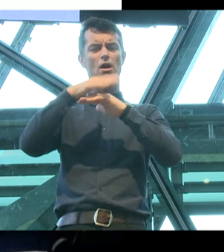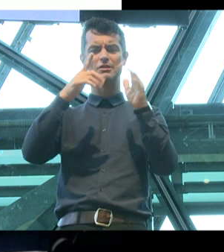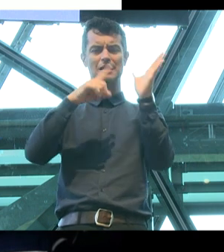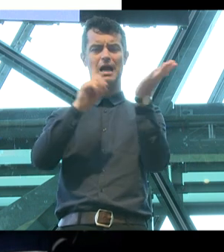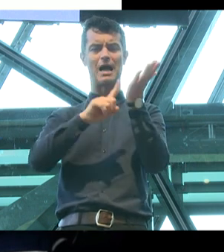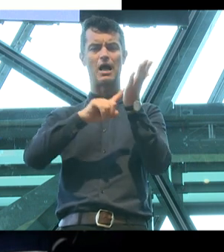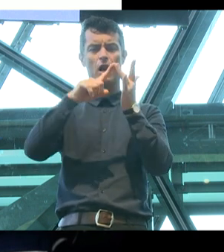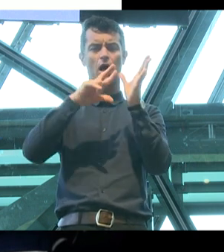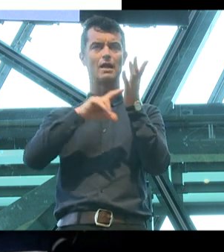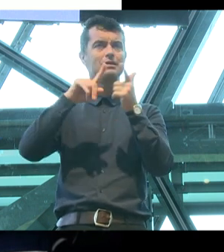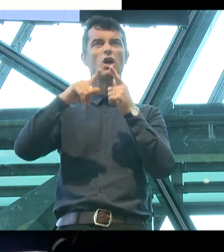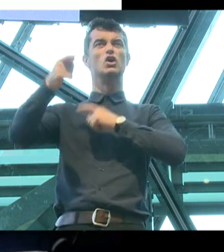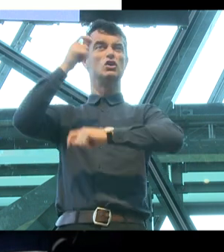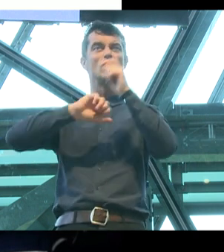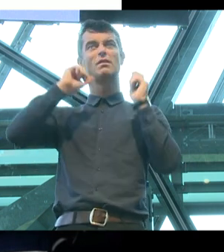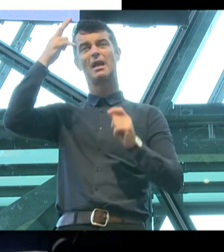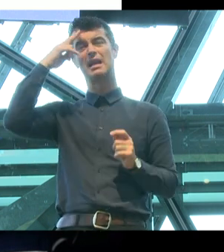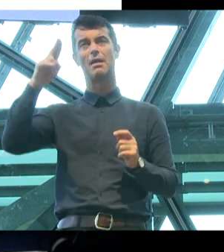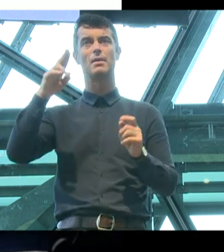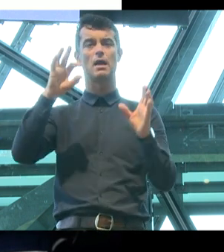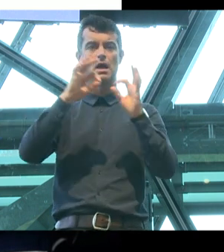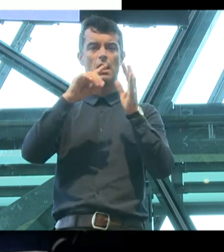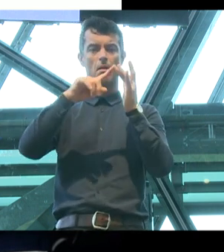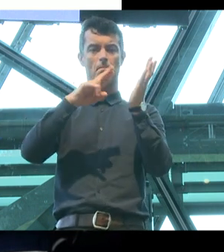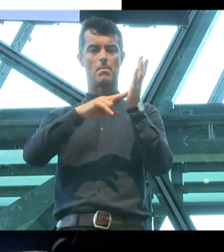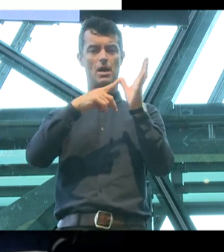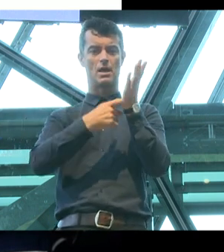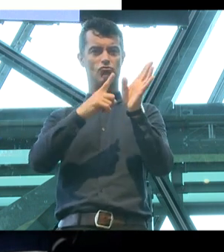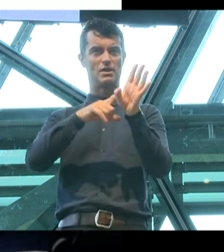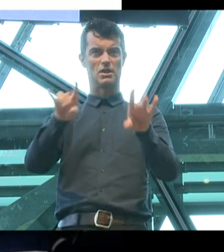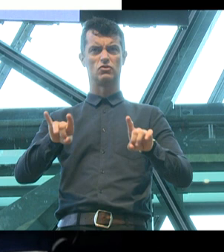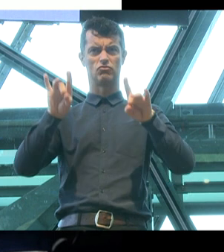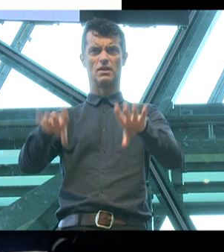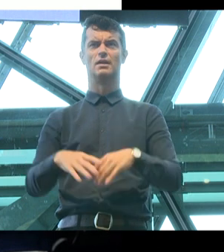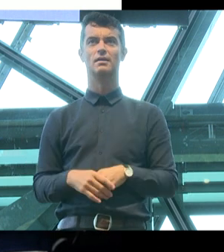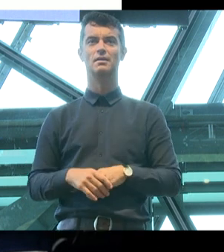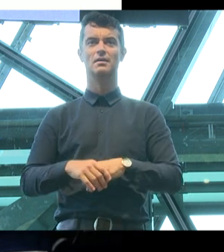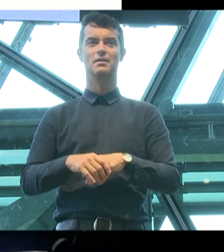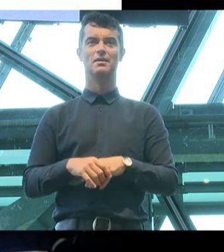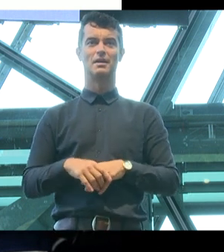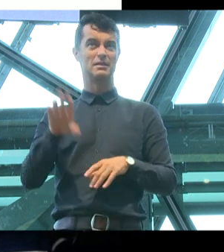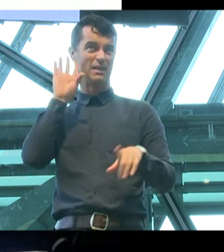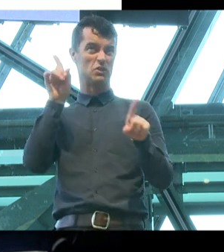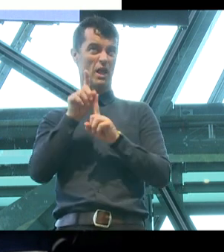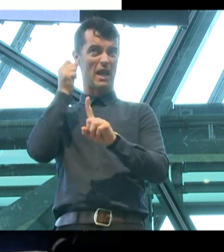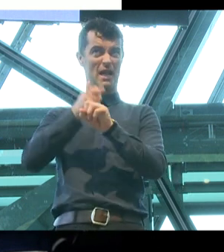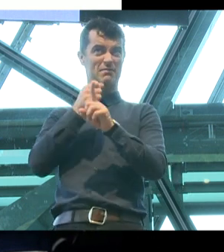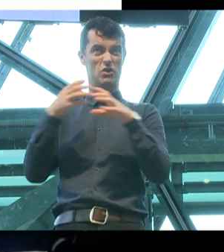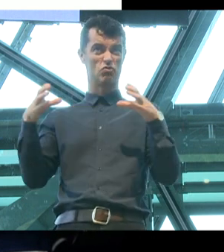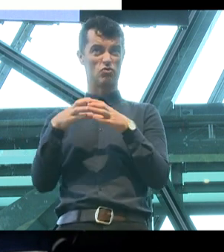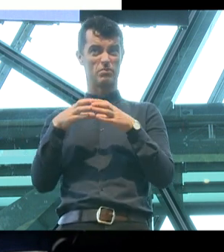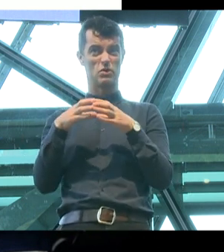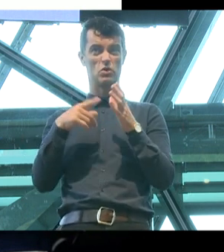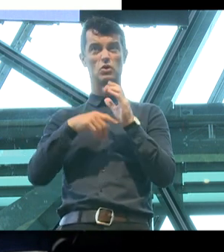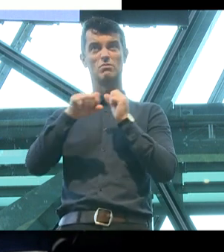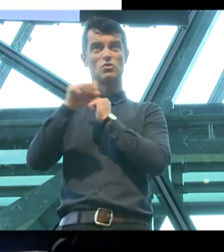regrouped and rebanded as Binary Australia. Which personally sounds like an advocacy group to me that